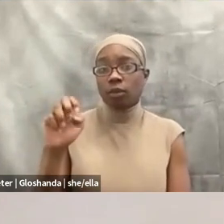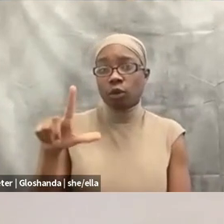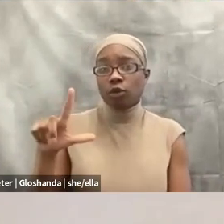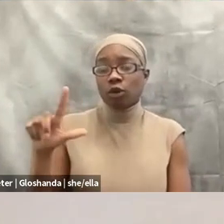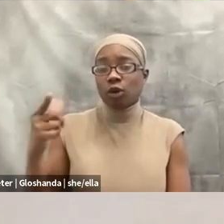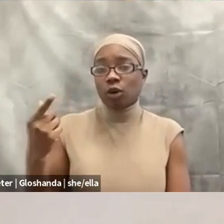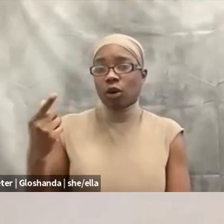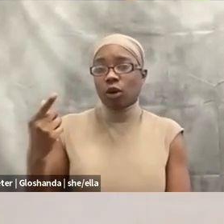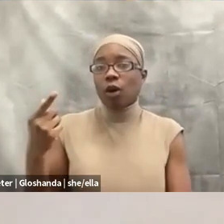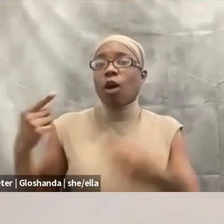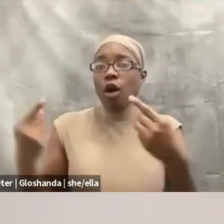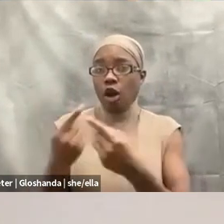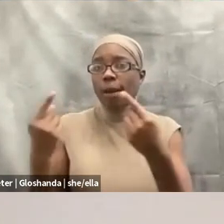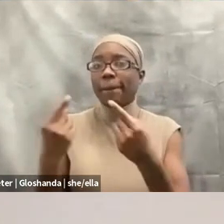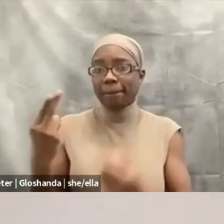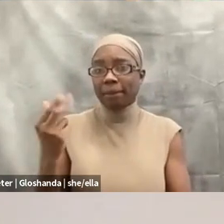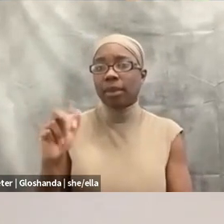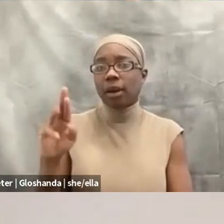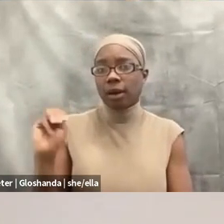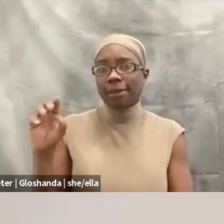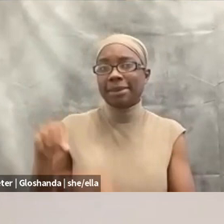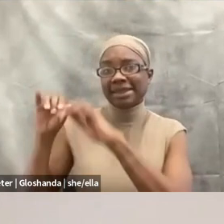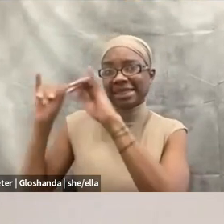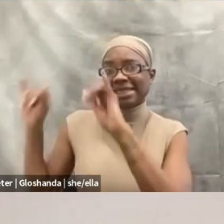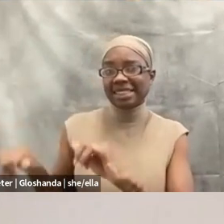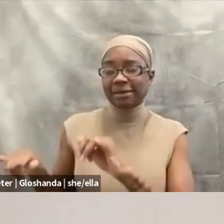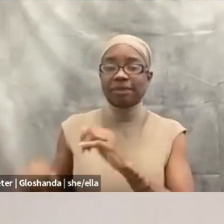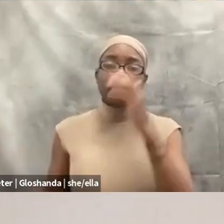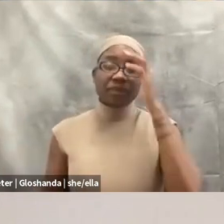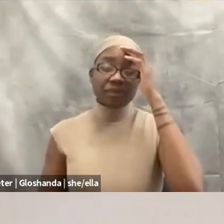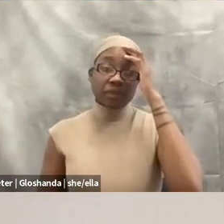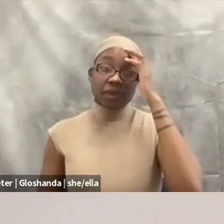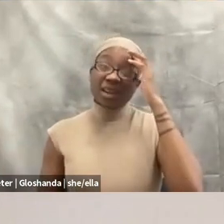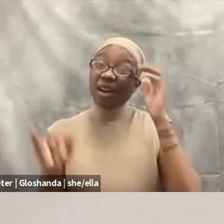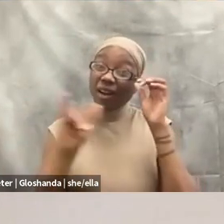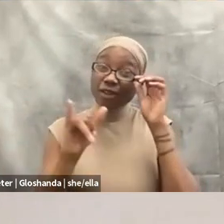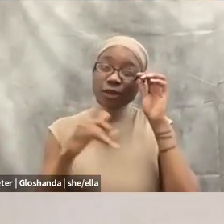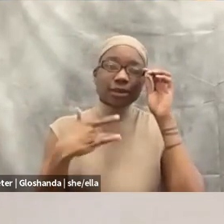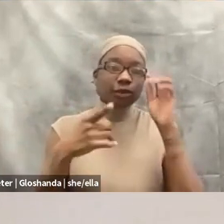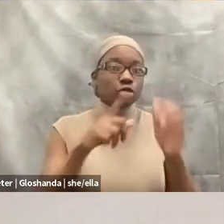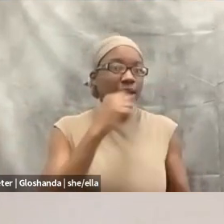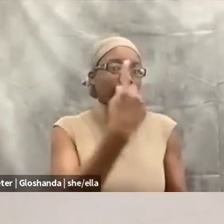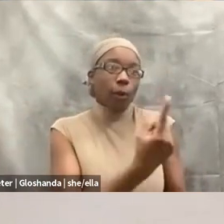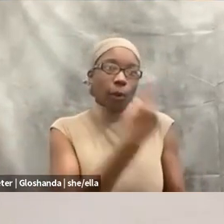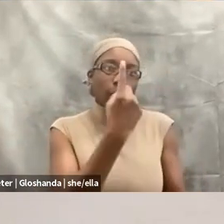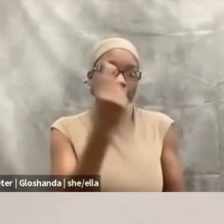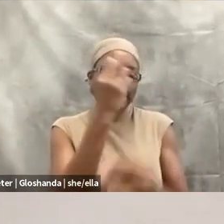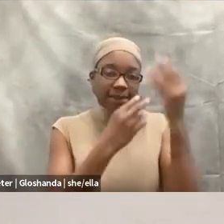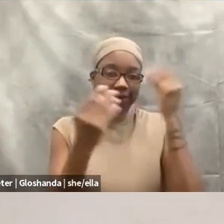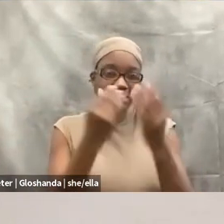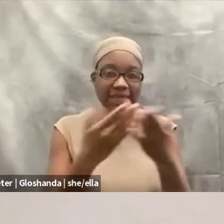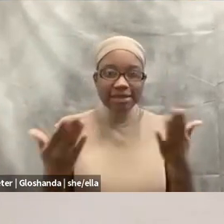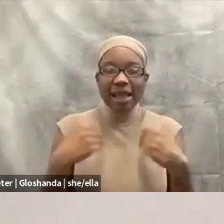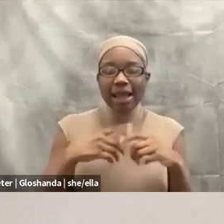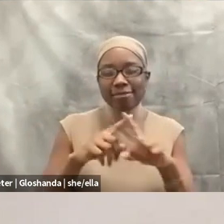say that a lot of times you're usually are not the only one thinking these things, right? So there are communities like other like radical